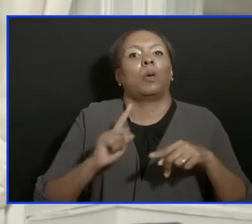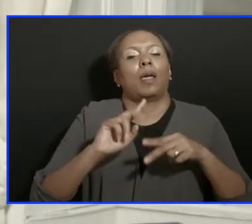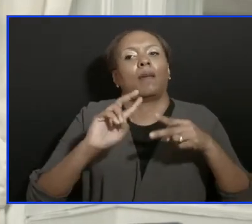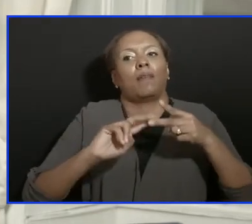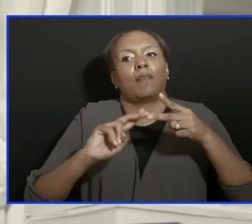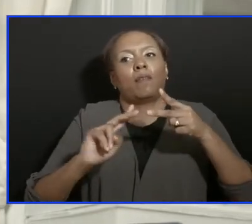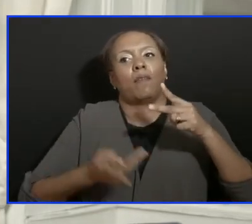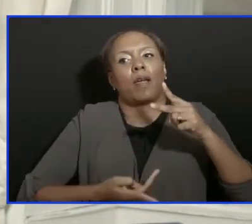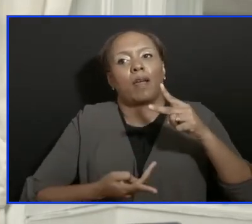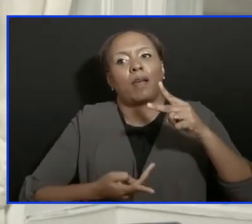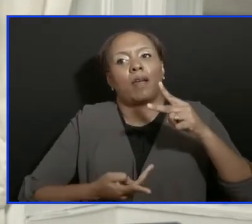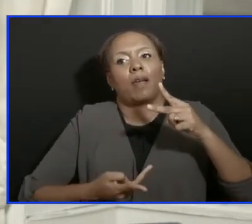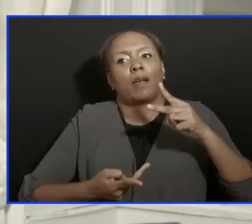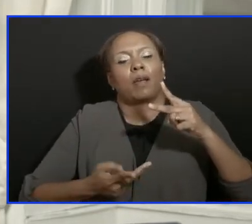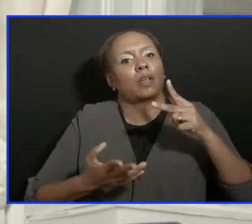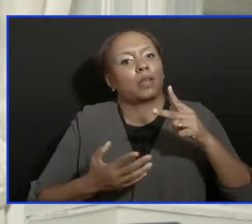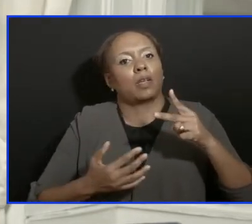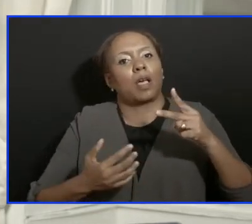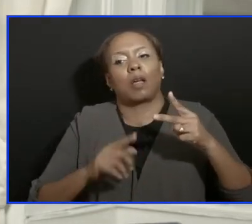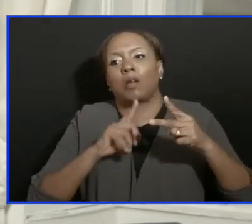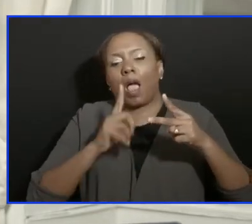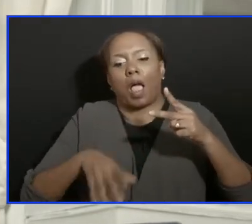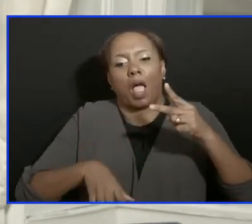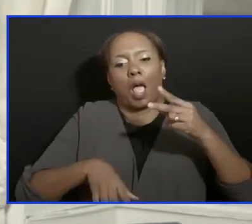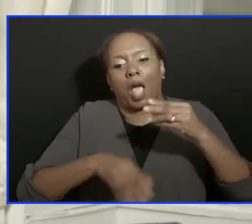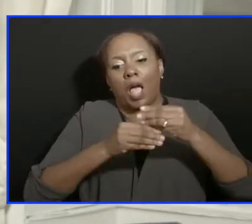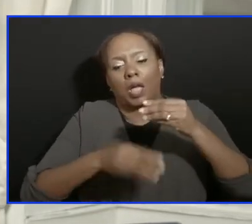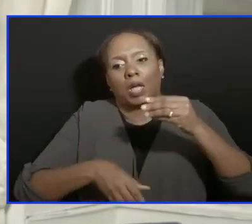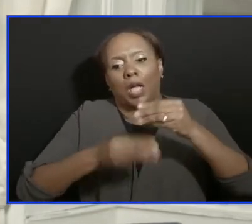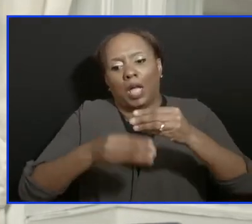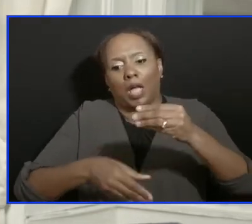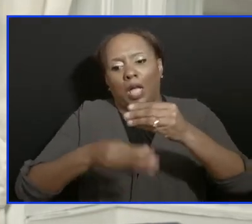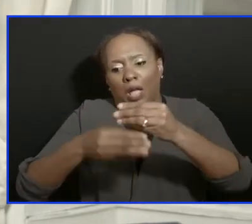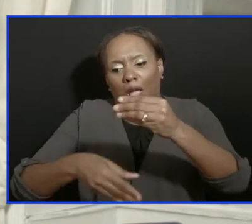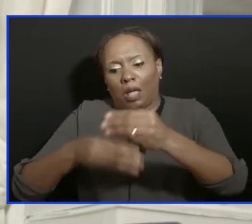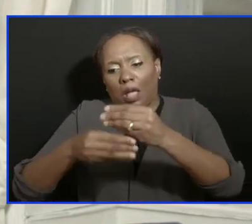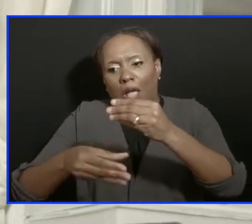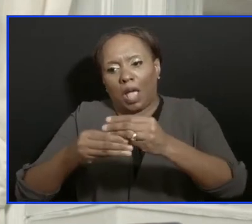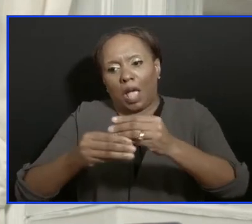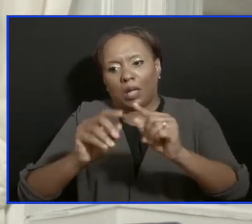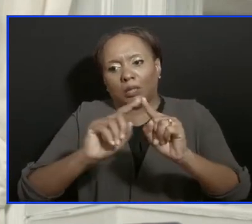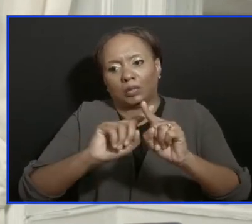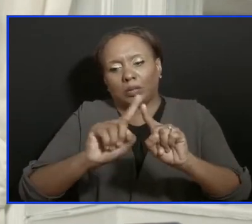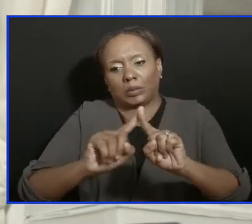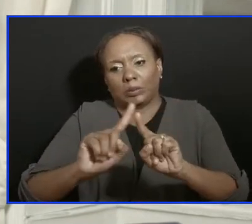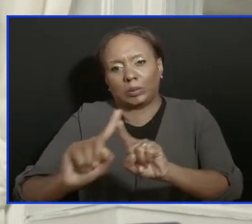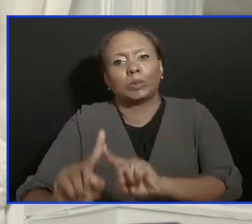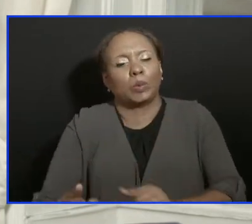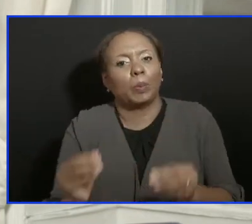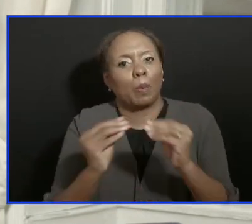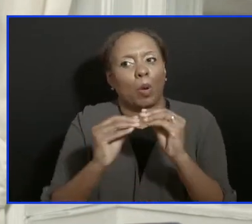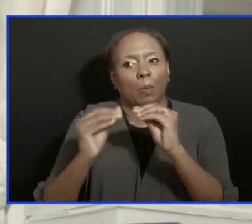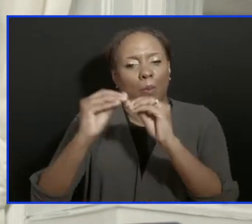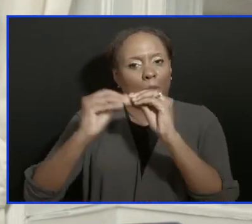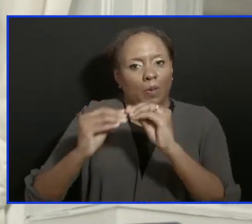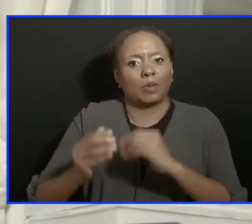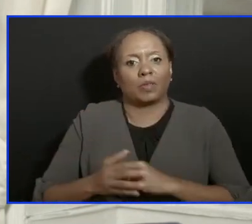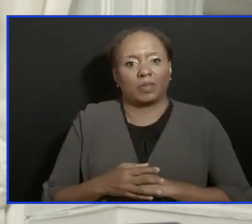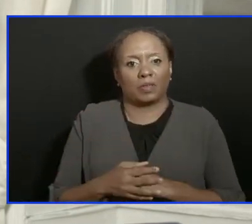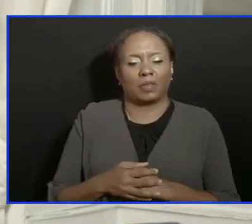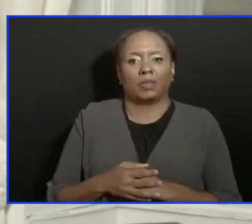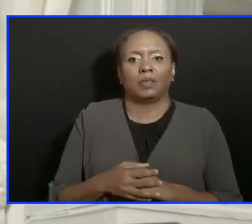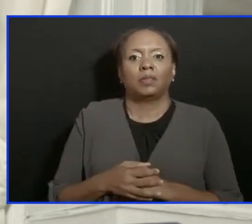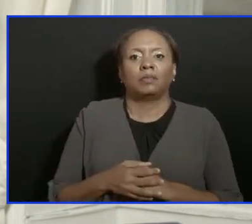and on and on, there's a chance that one of them could be a problem. I think the example that was given just now is, I think, is very